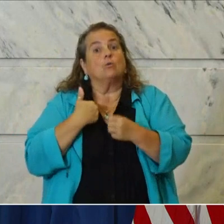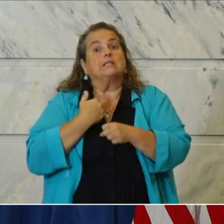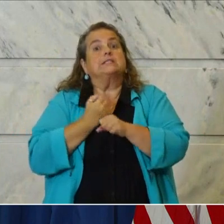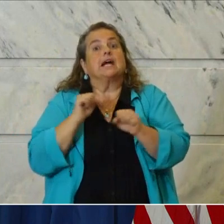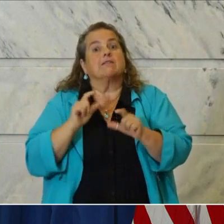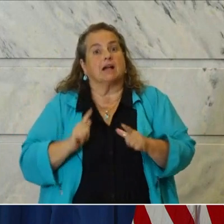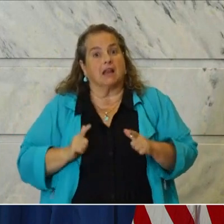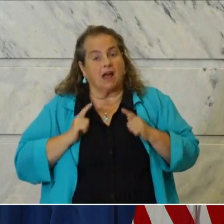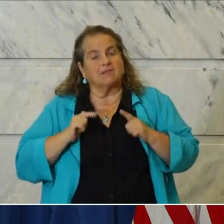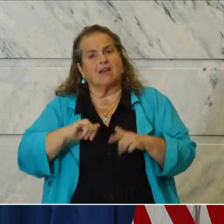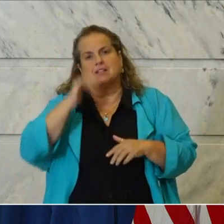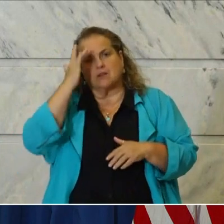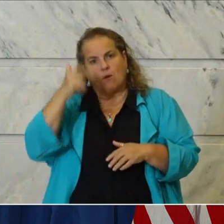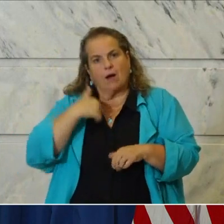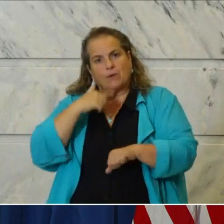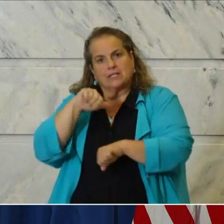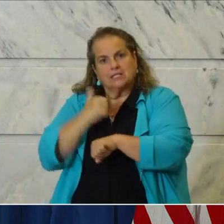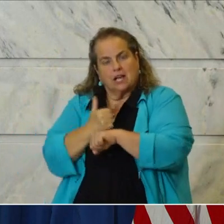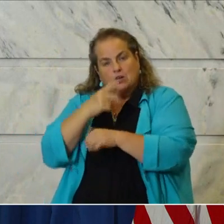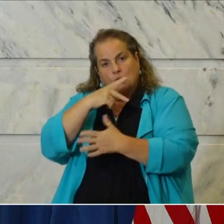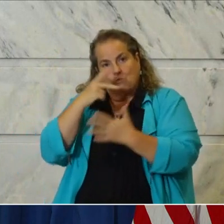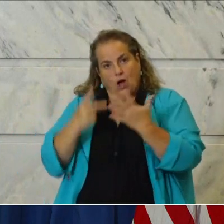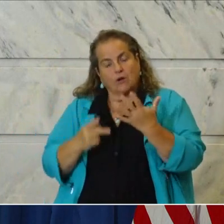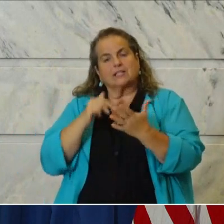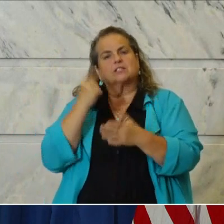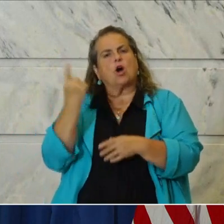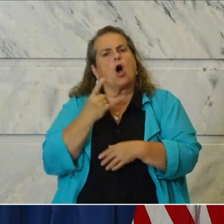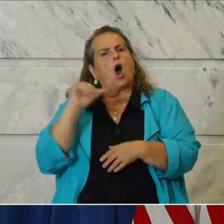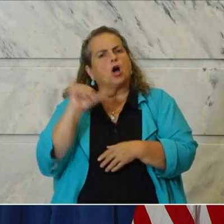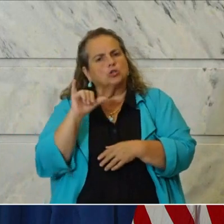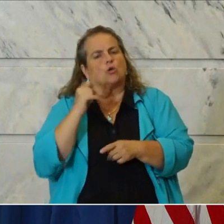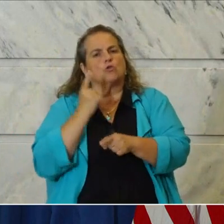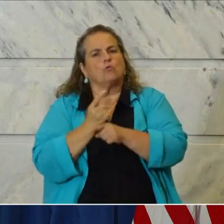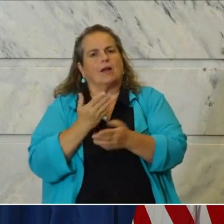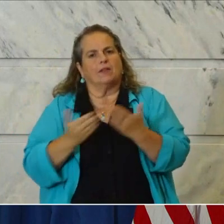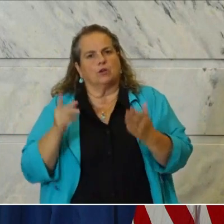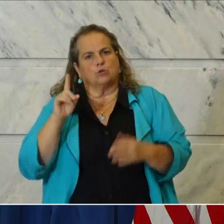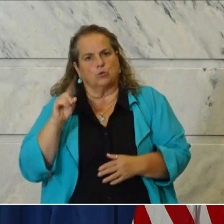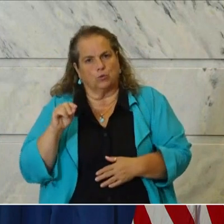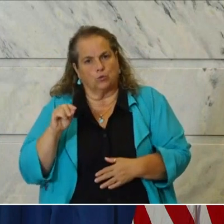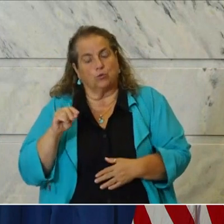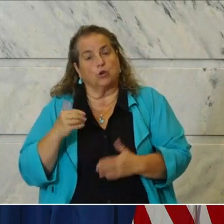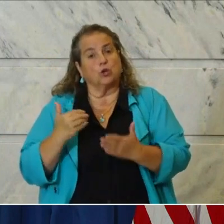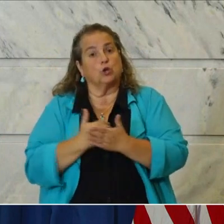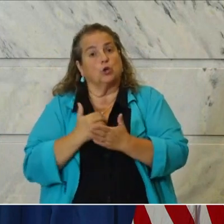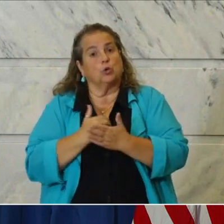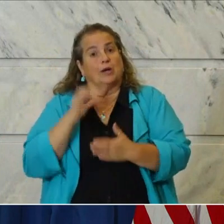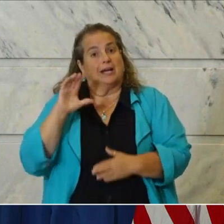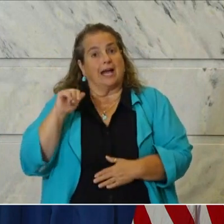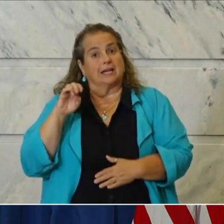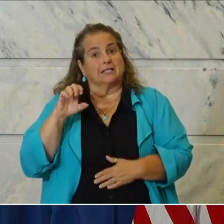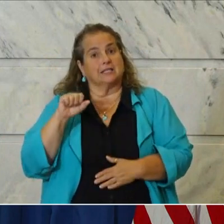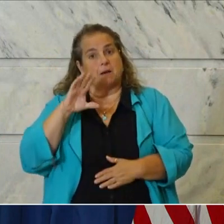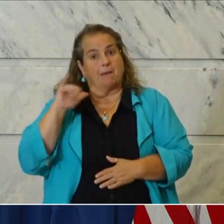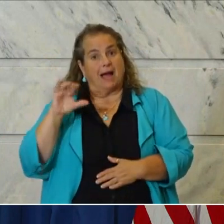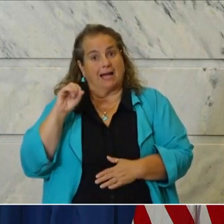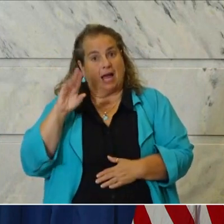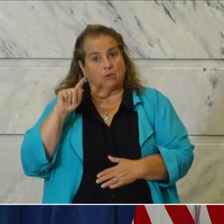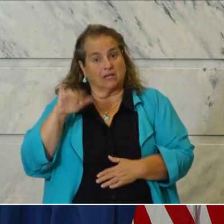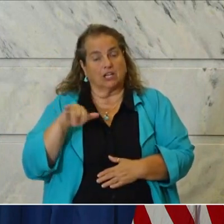the priorities you set and it's also the right thing to do. New cases by county Jefferson 164